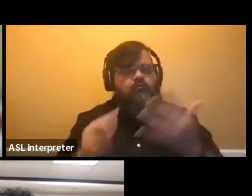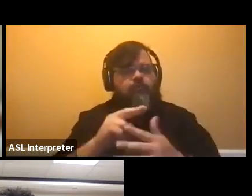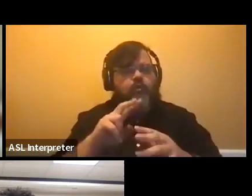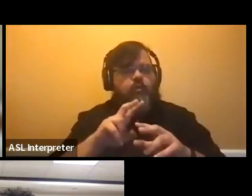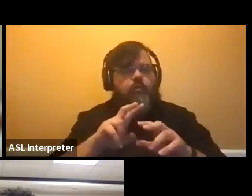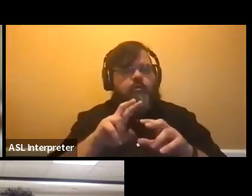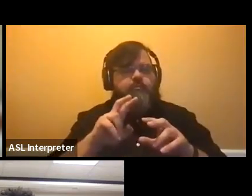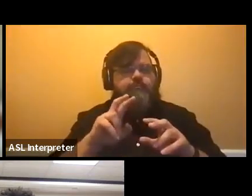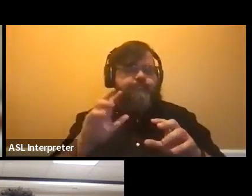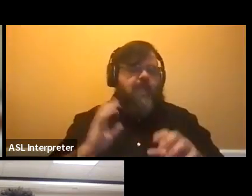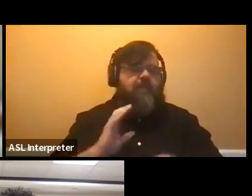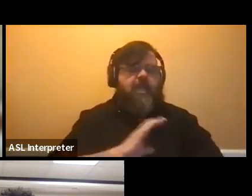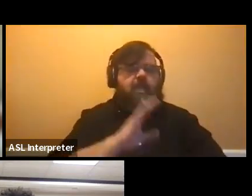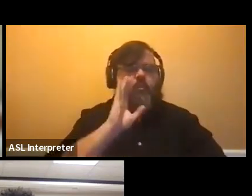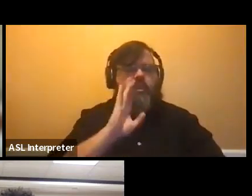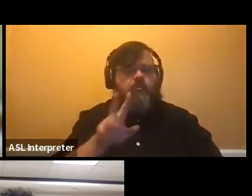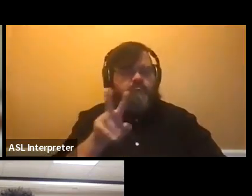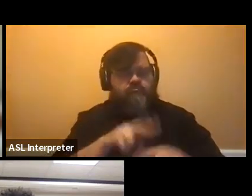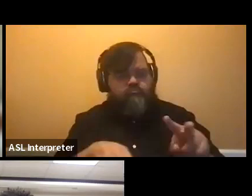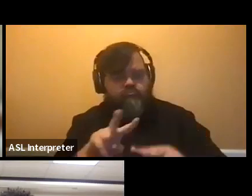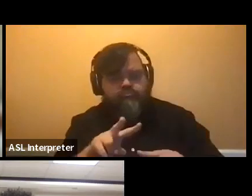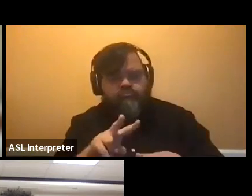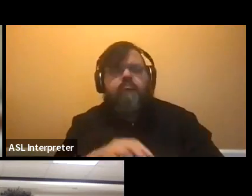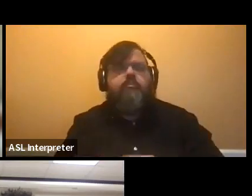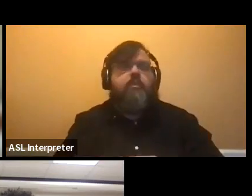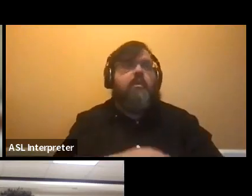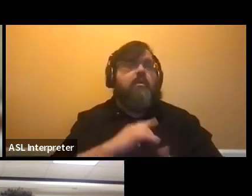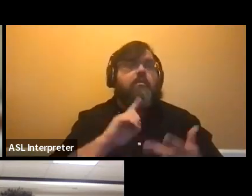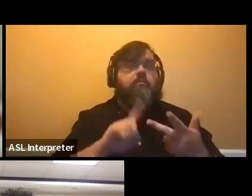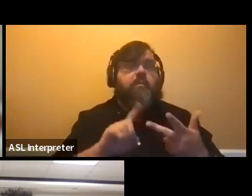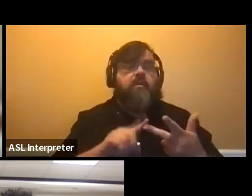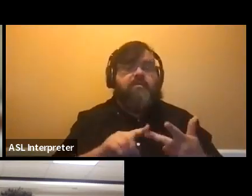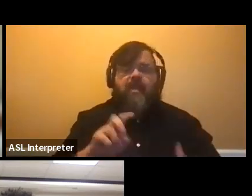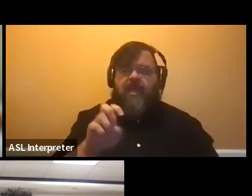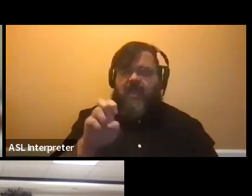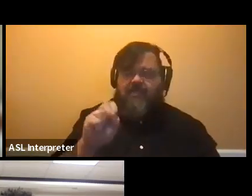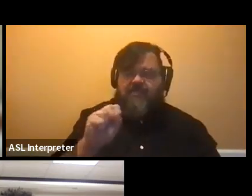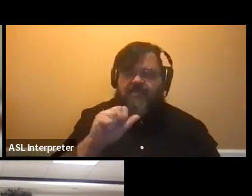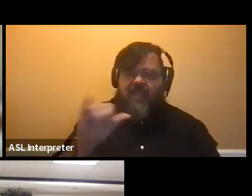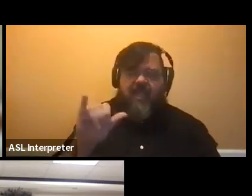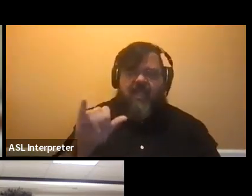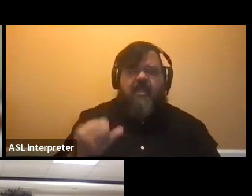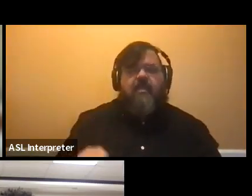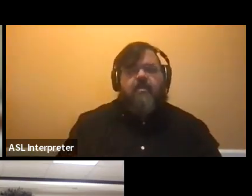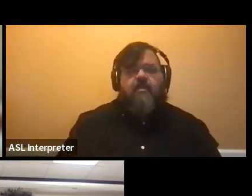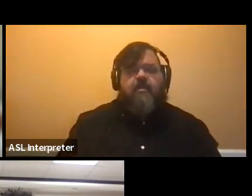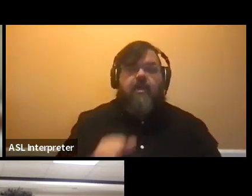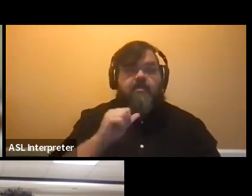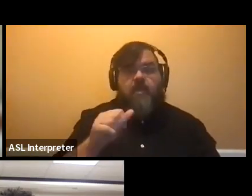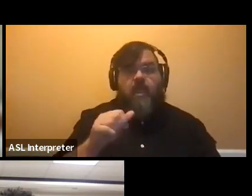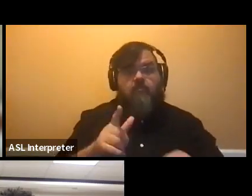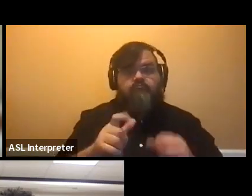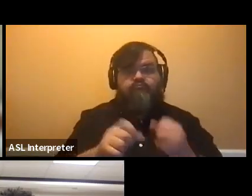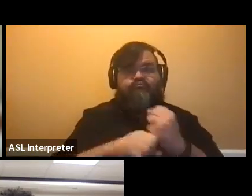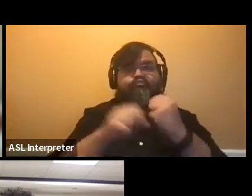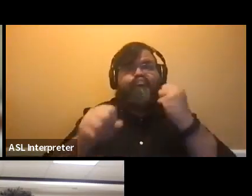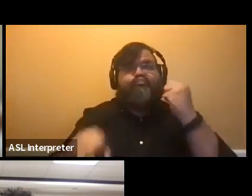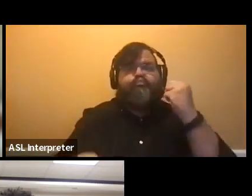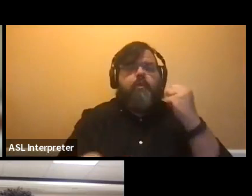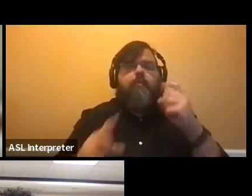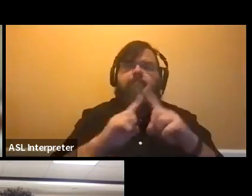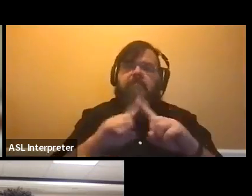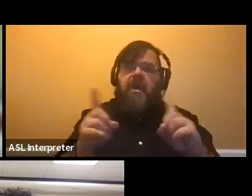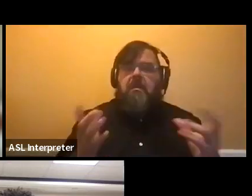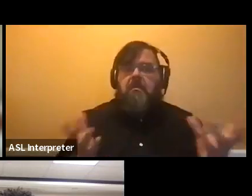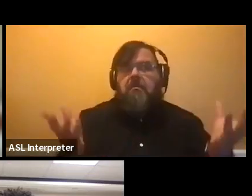And then you will also submit an essay. You'll find the prompt in that gateway. It's, it's not a long essay, but I would say